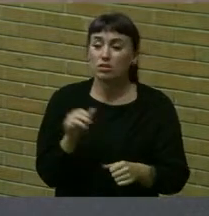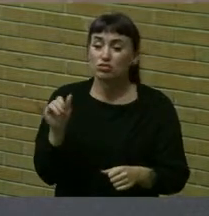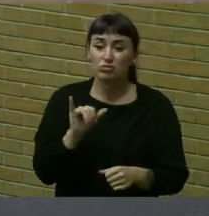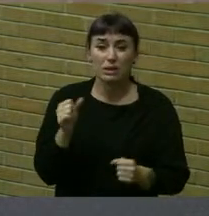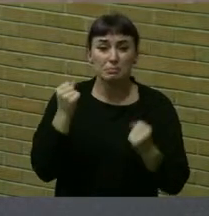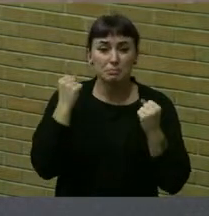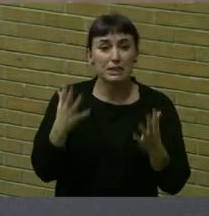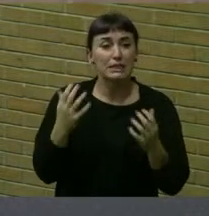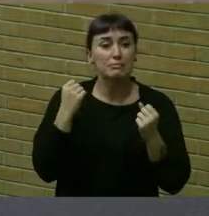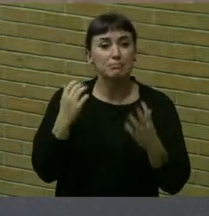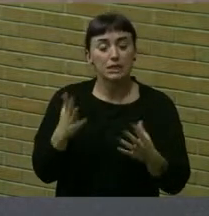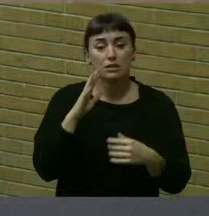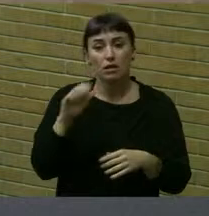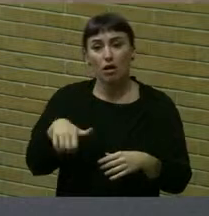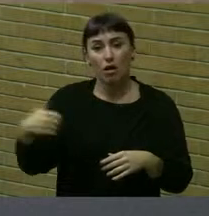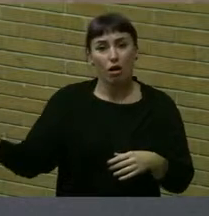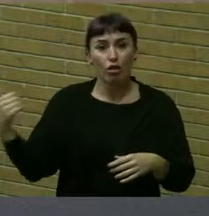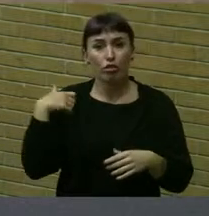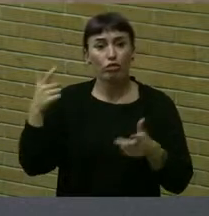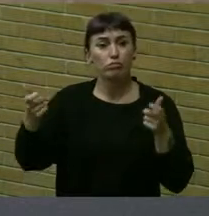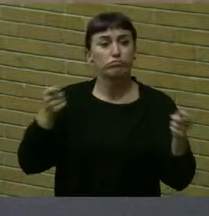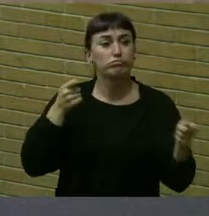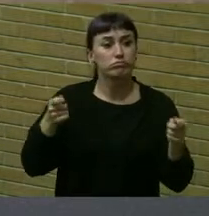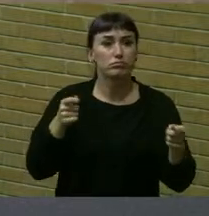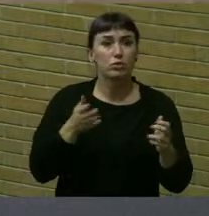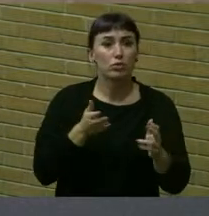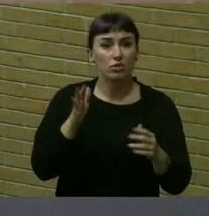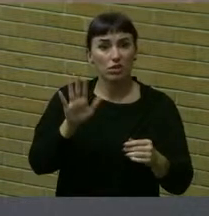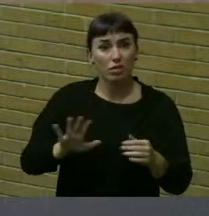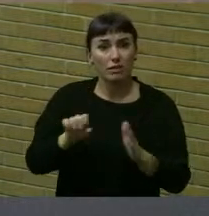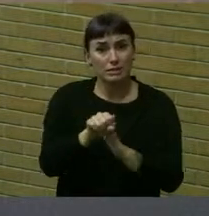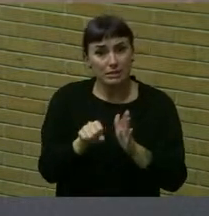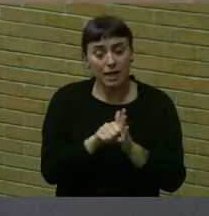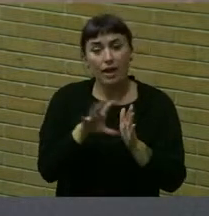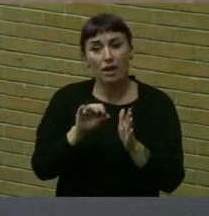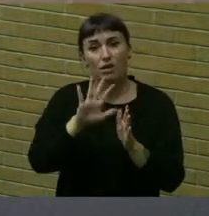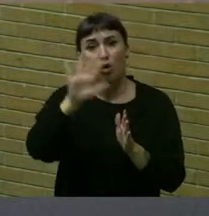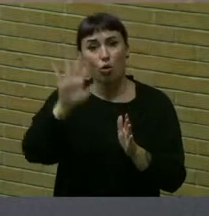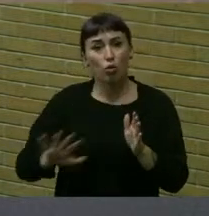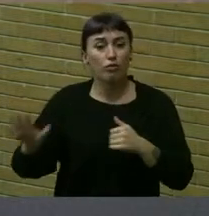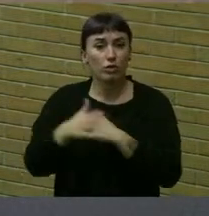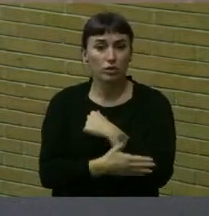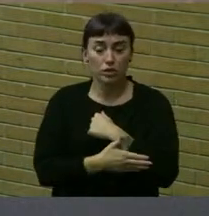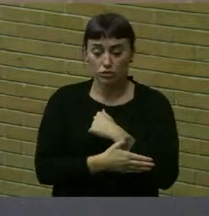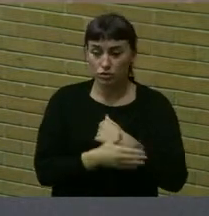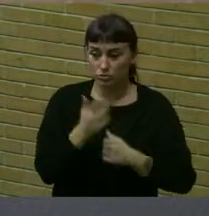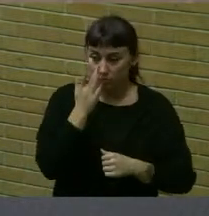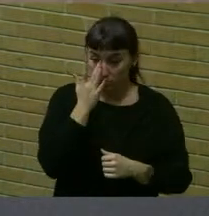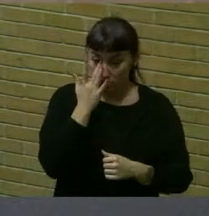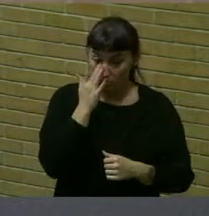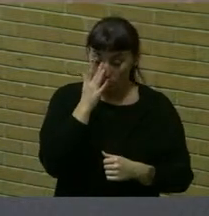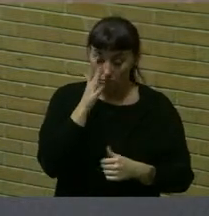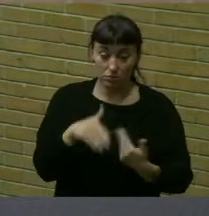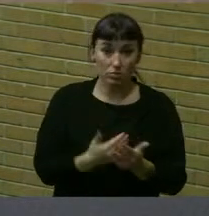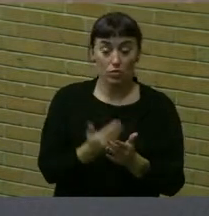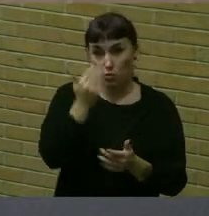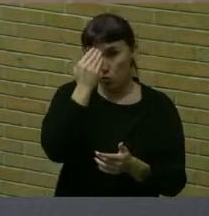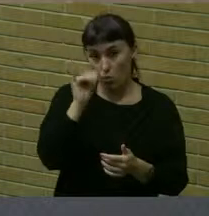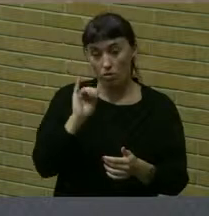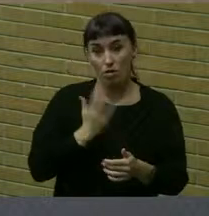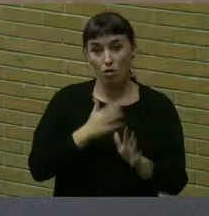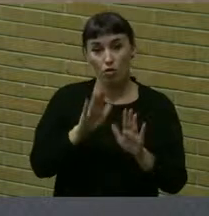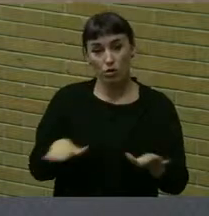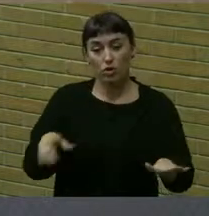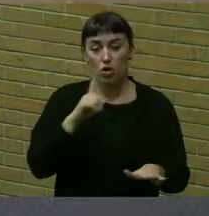many, many other jurisdictions throughout the state and throughout this country. And now we all know, we all know that our children